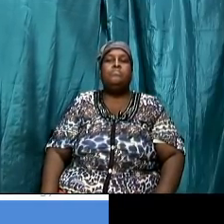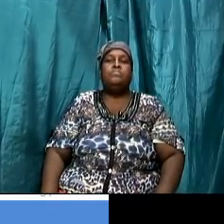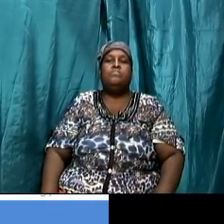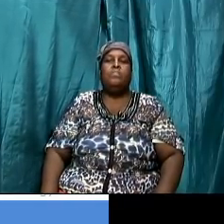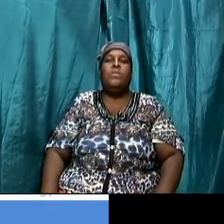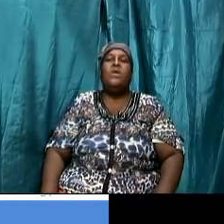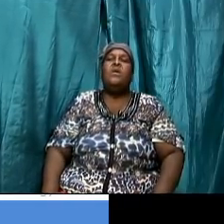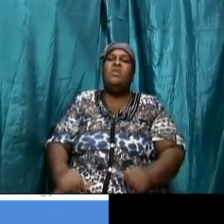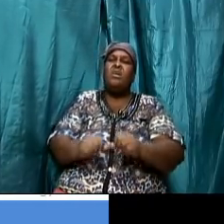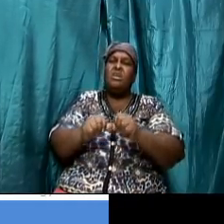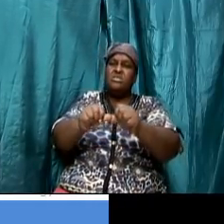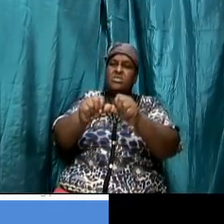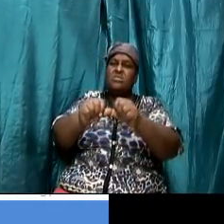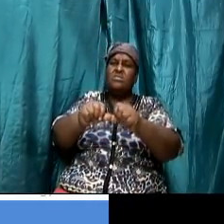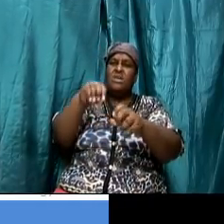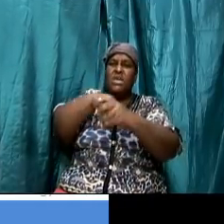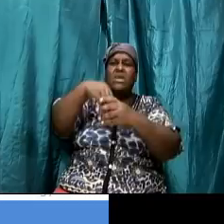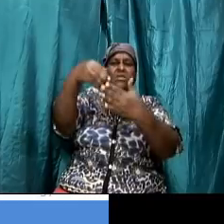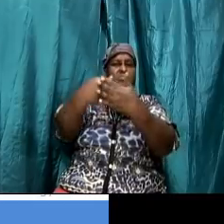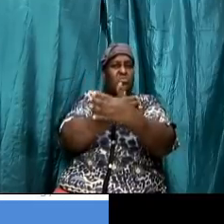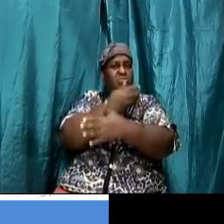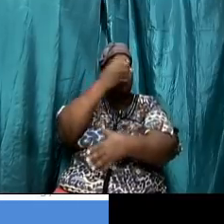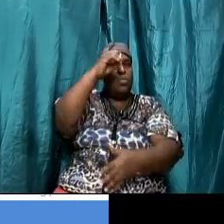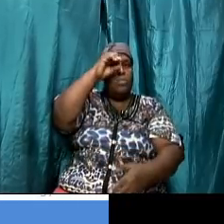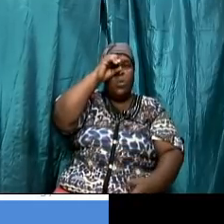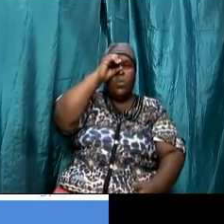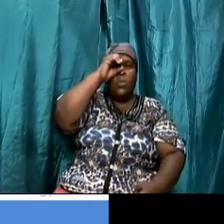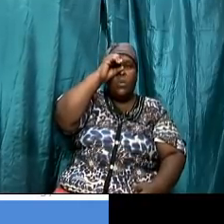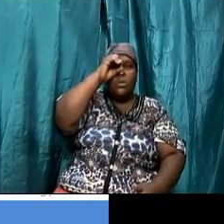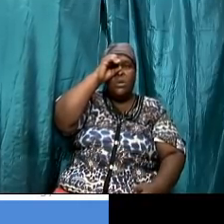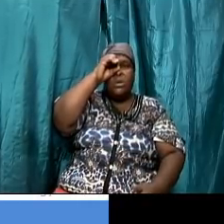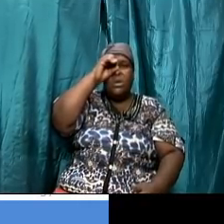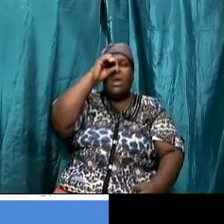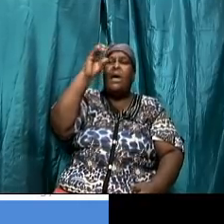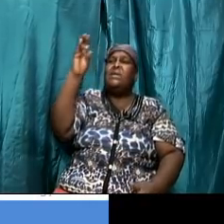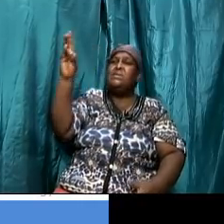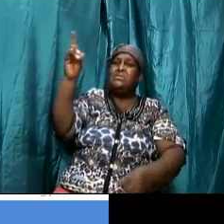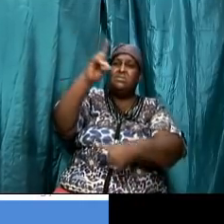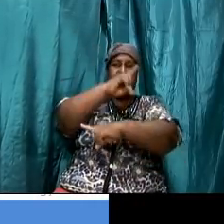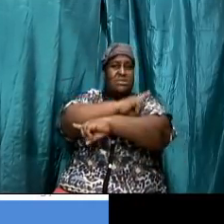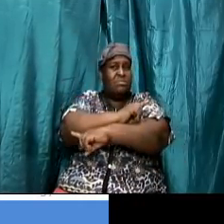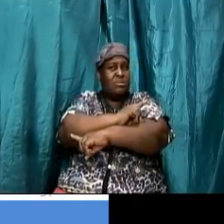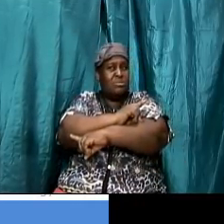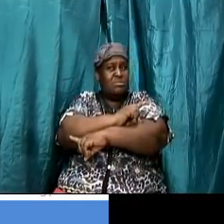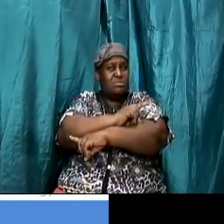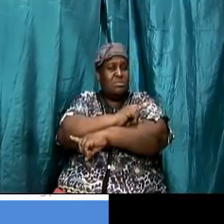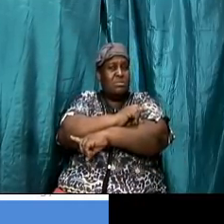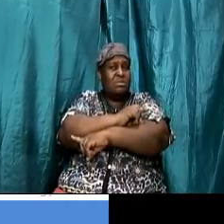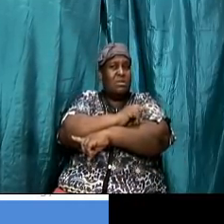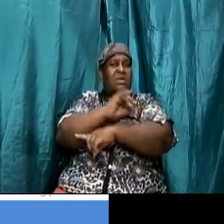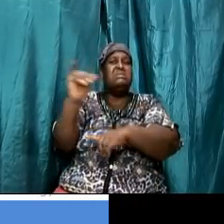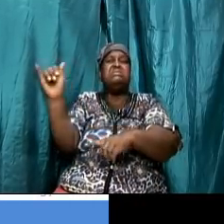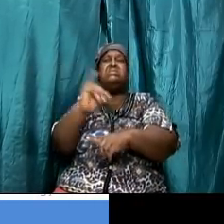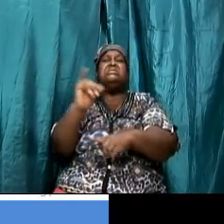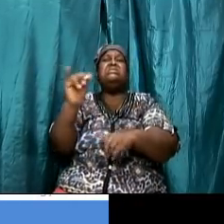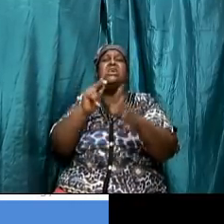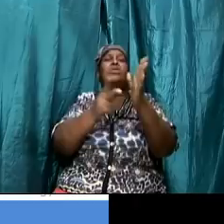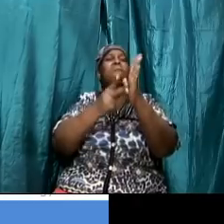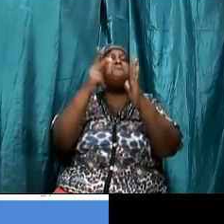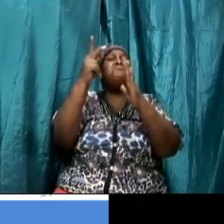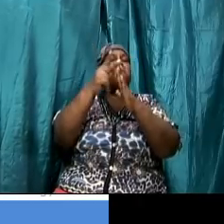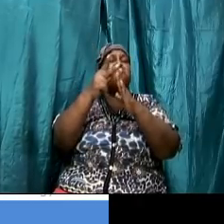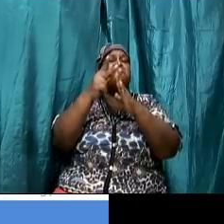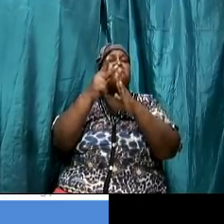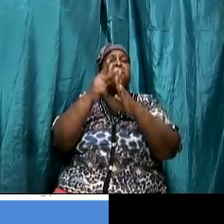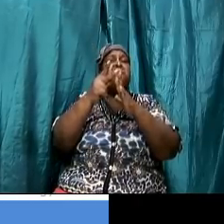then they go out to say and in the new moons and in the sabbaths the same principle is brought out